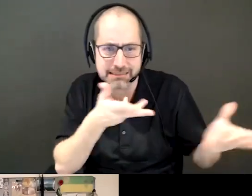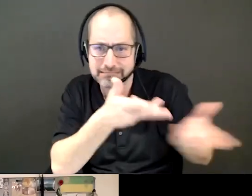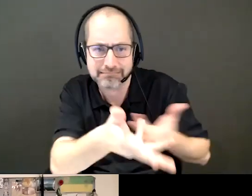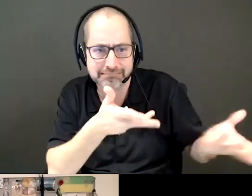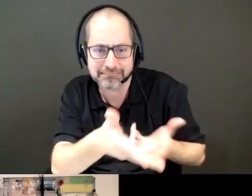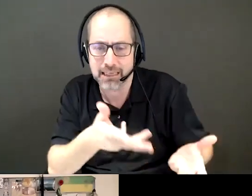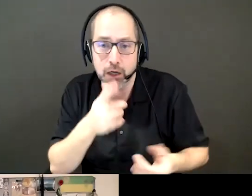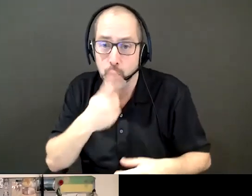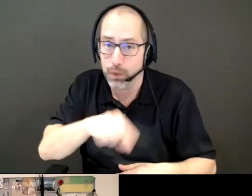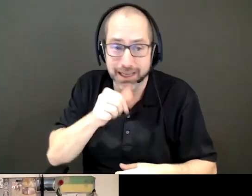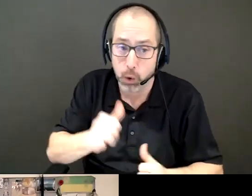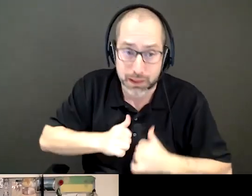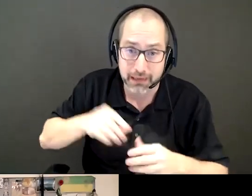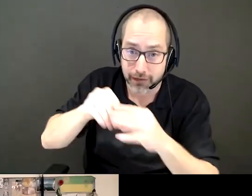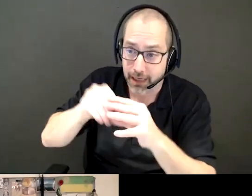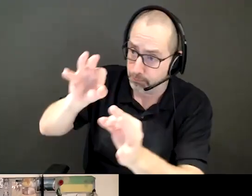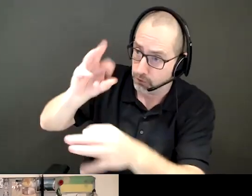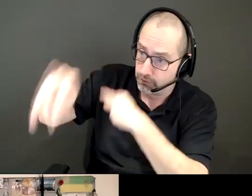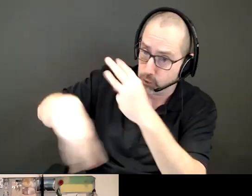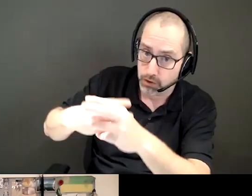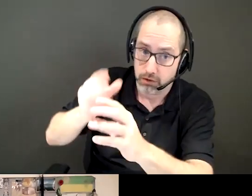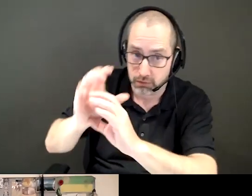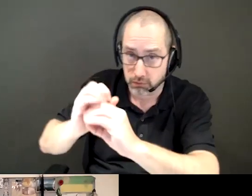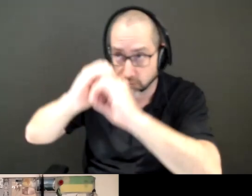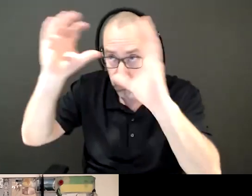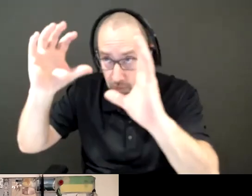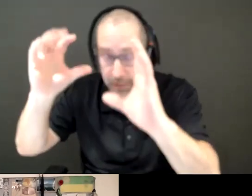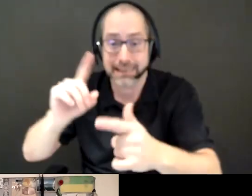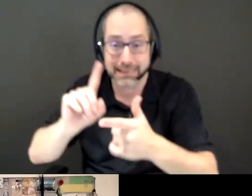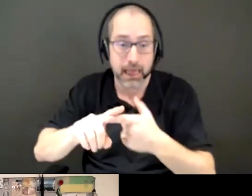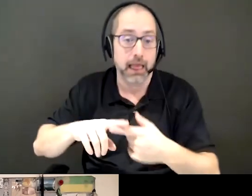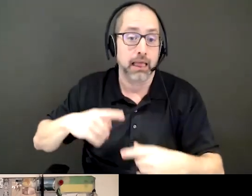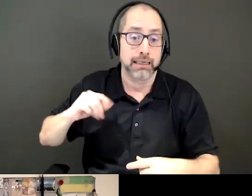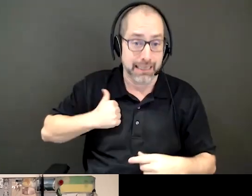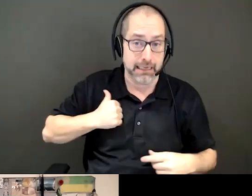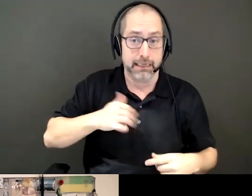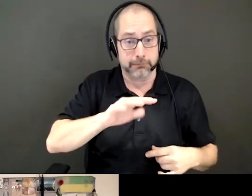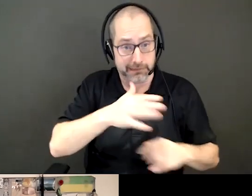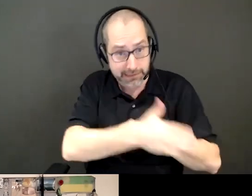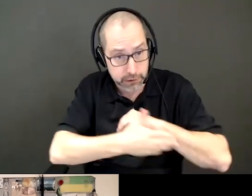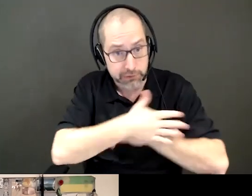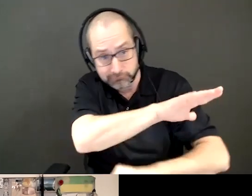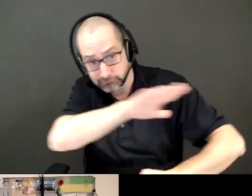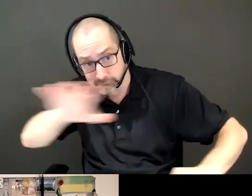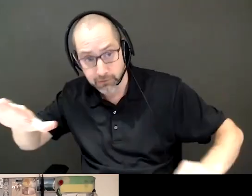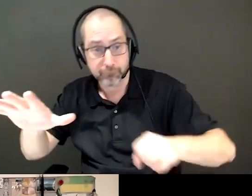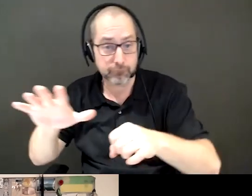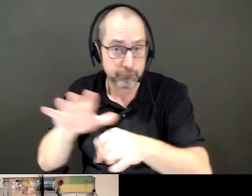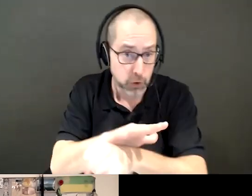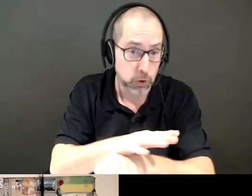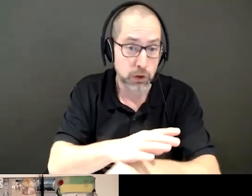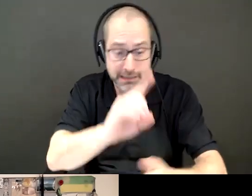not live in a perfect world. And until we do something as a country to address anti-Indigenous racism and